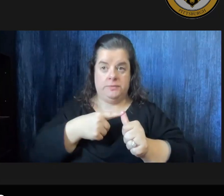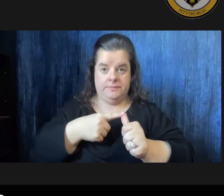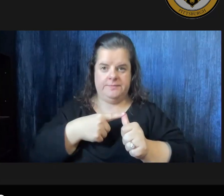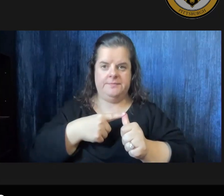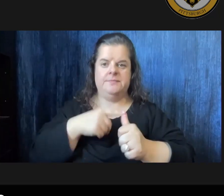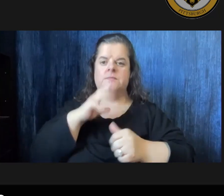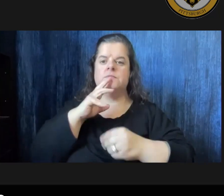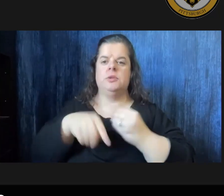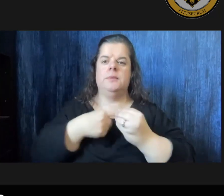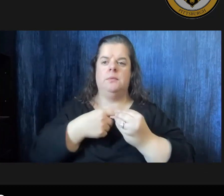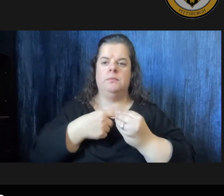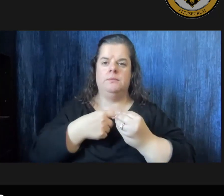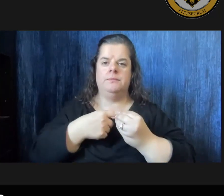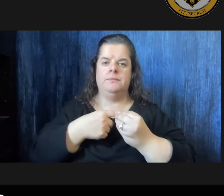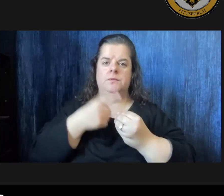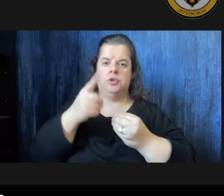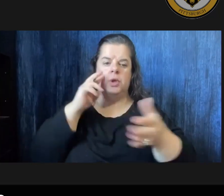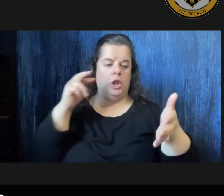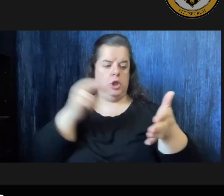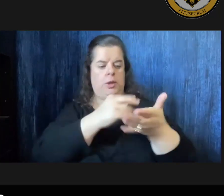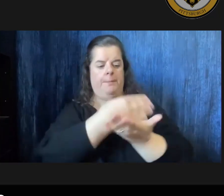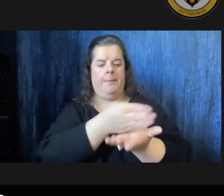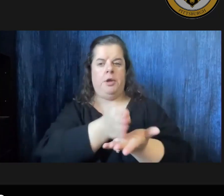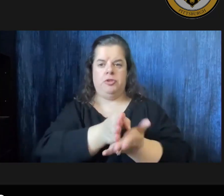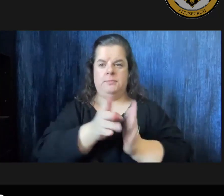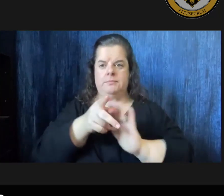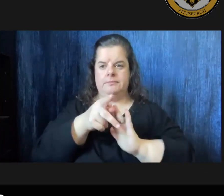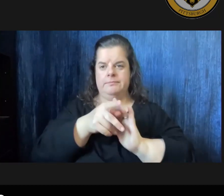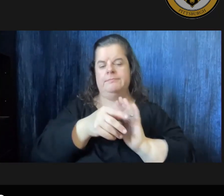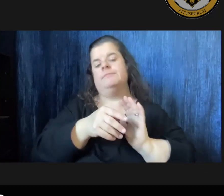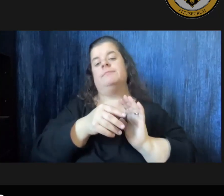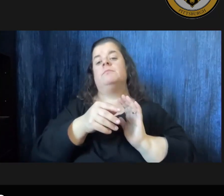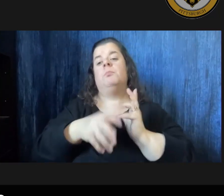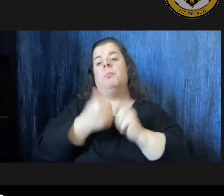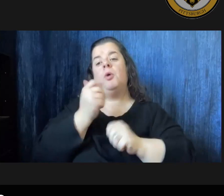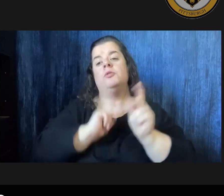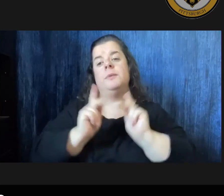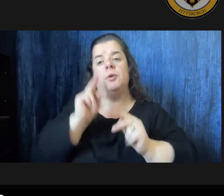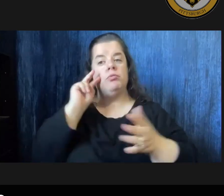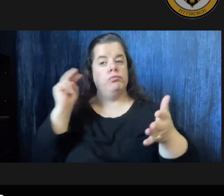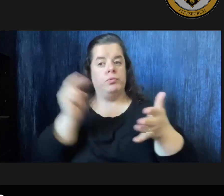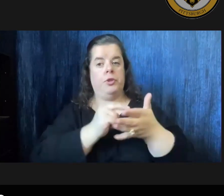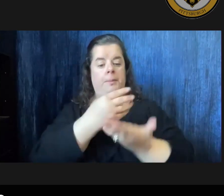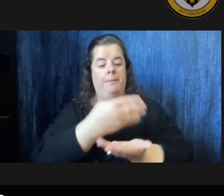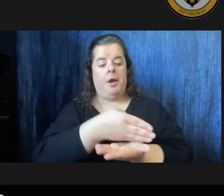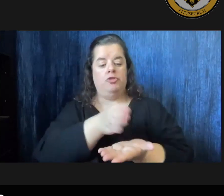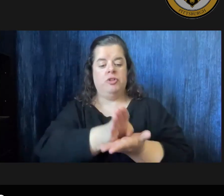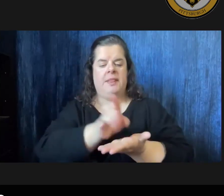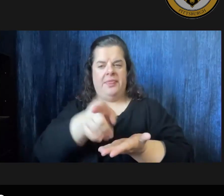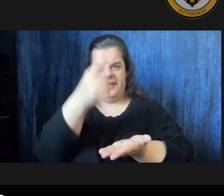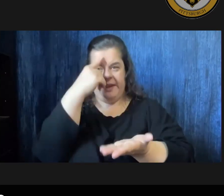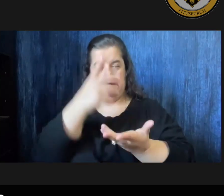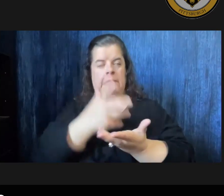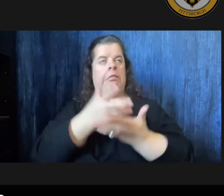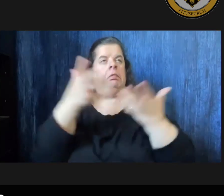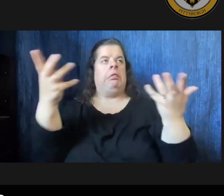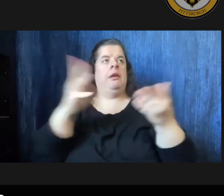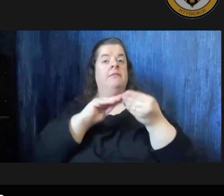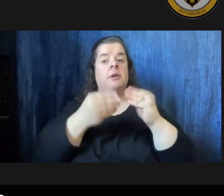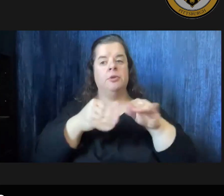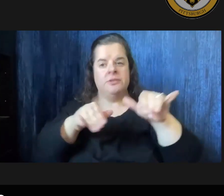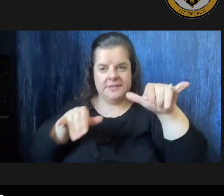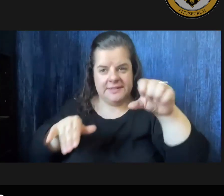about how you can look at the budget um when most people look at budgets they think it's a lot of numbers and it is